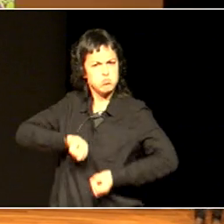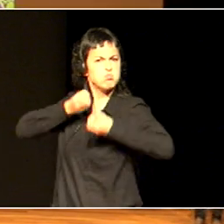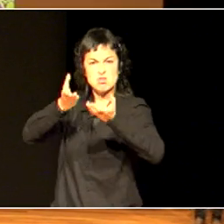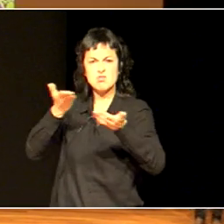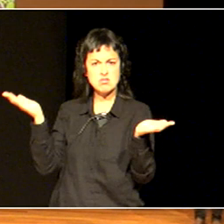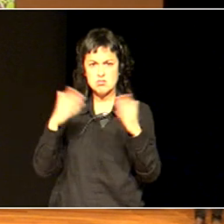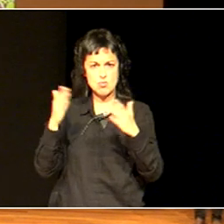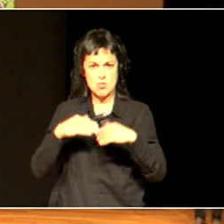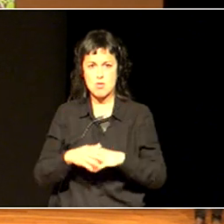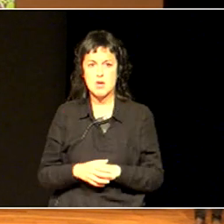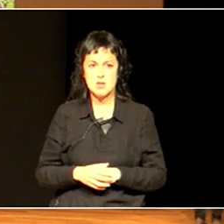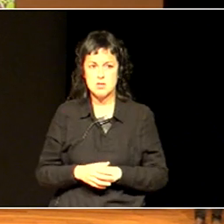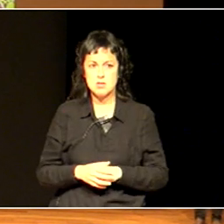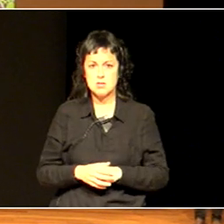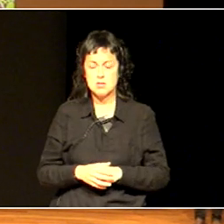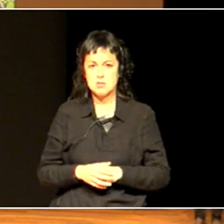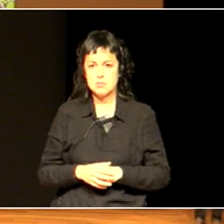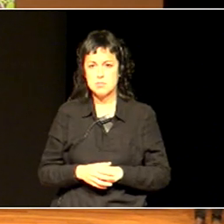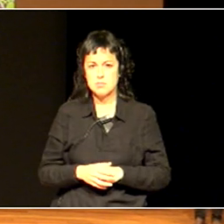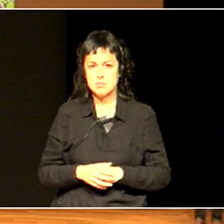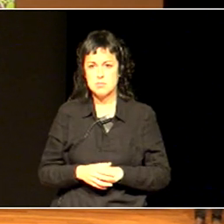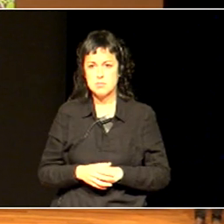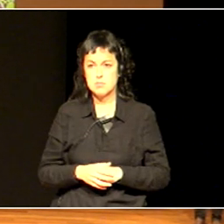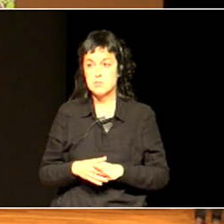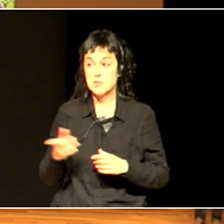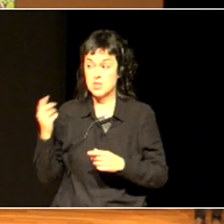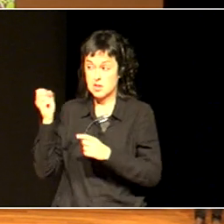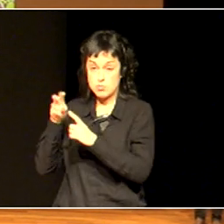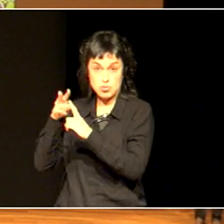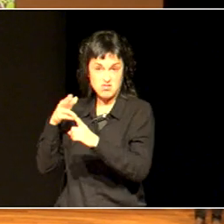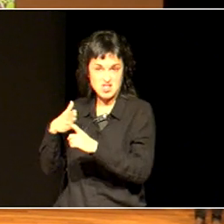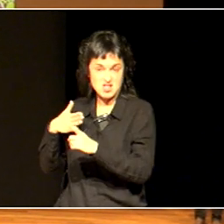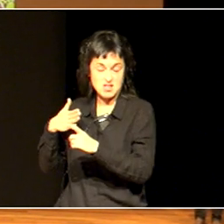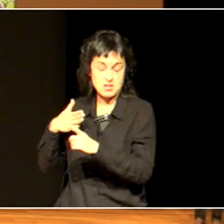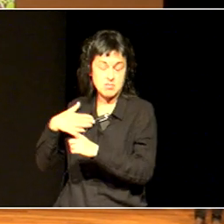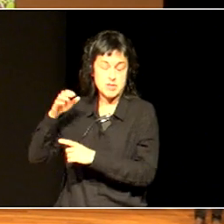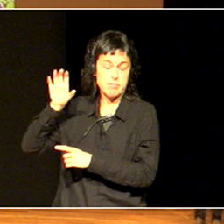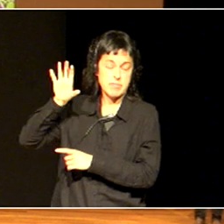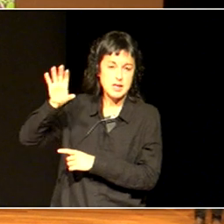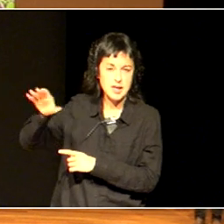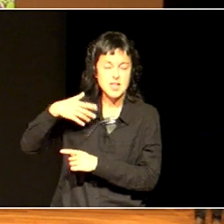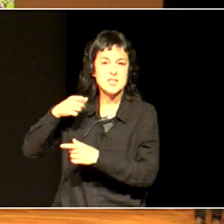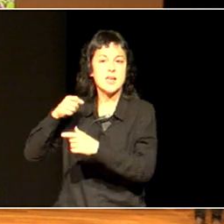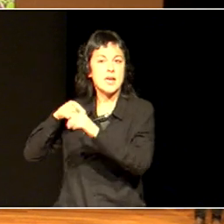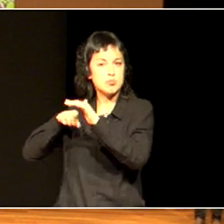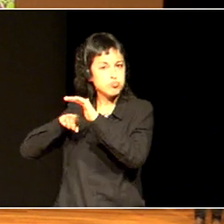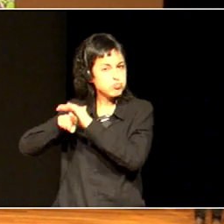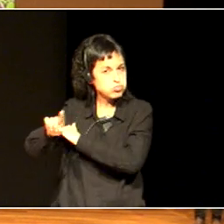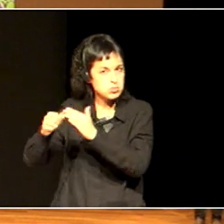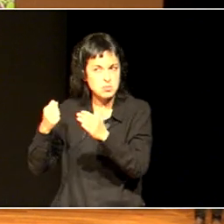my country. Somebody wrote a book about the universities in the UK and she called it,